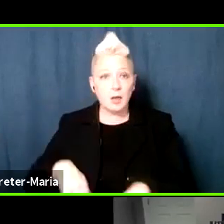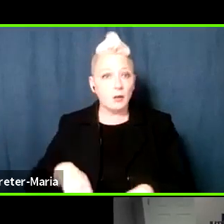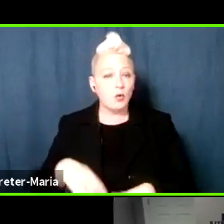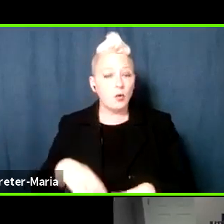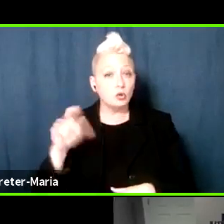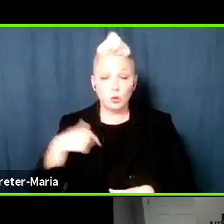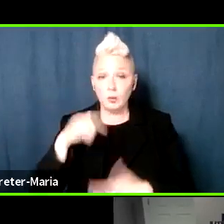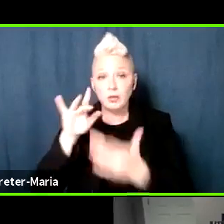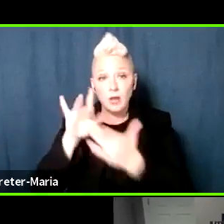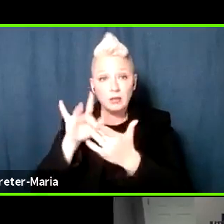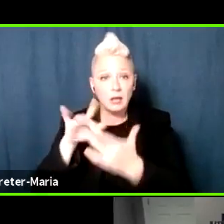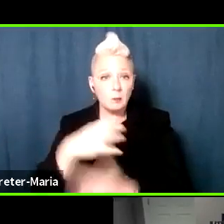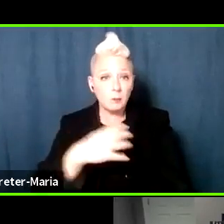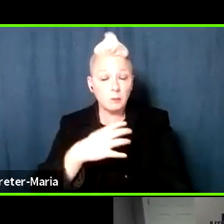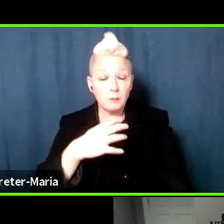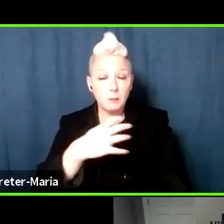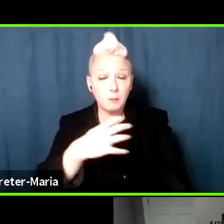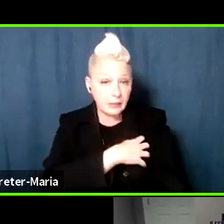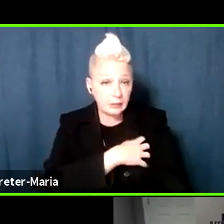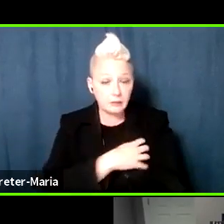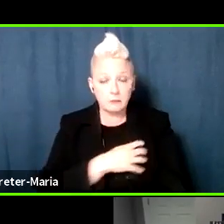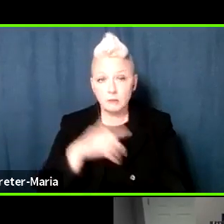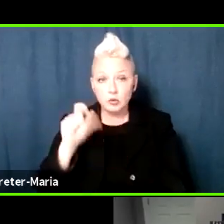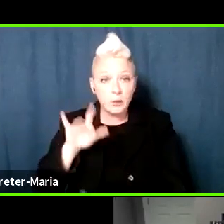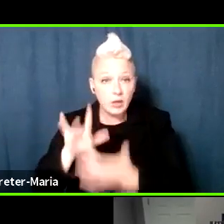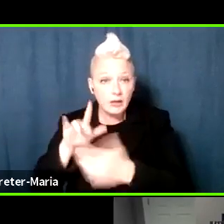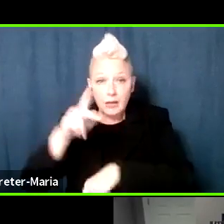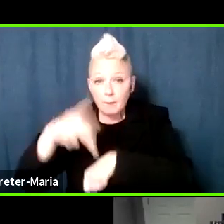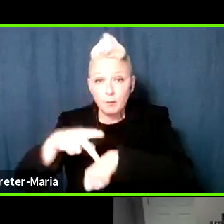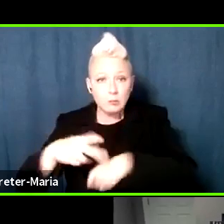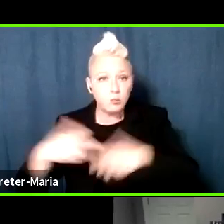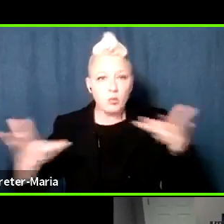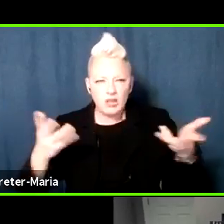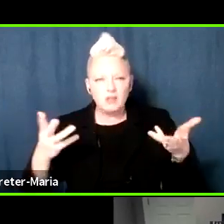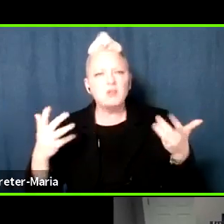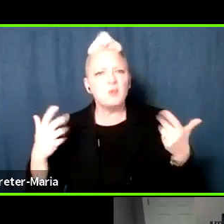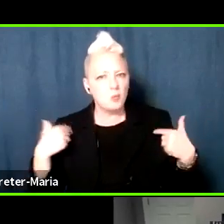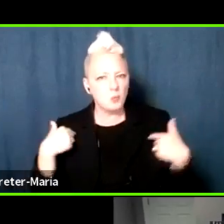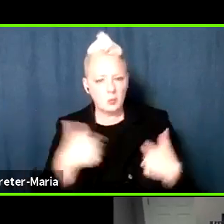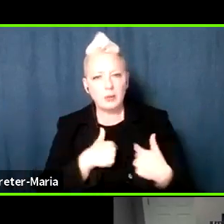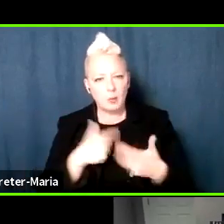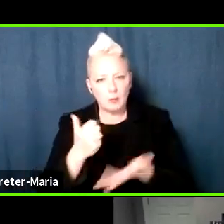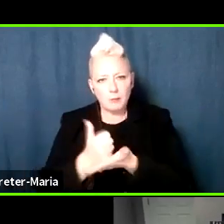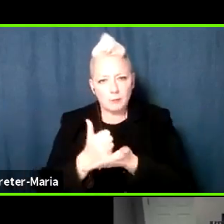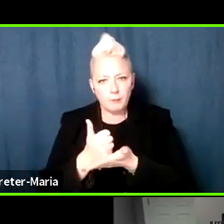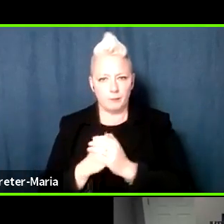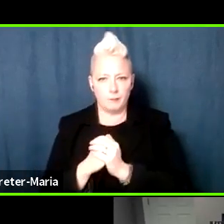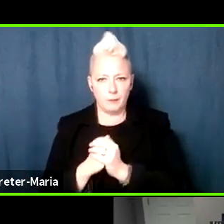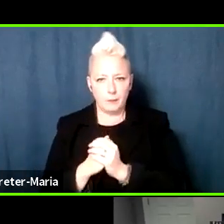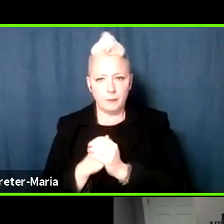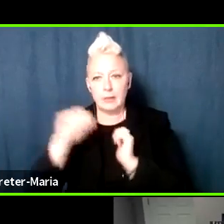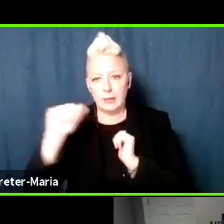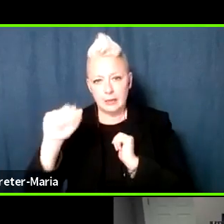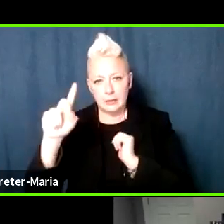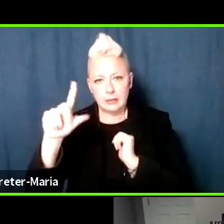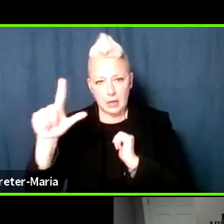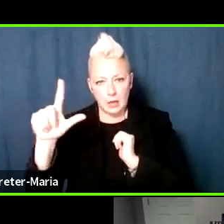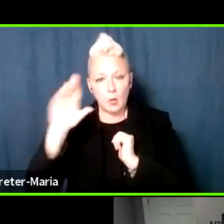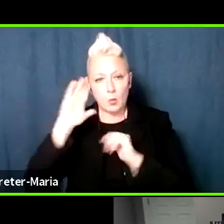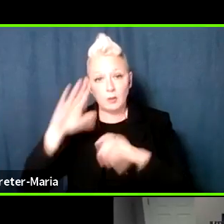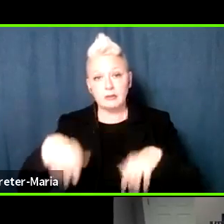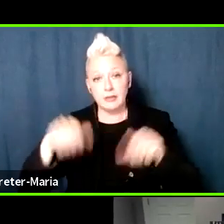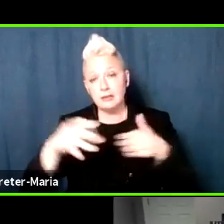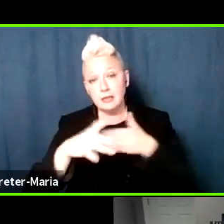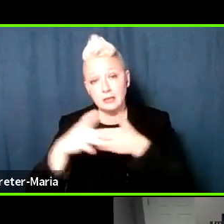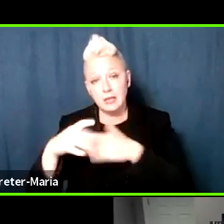it to go to law enforcement? You know, whatever it is, we become a kind of an easy way, but I will say ADL takes the lead when it comes to anti-Semitism,